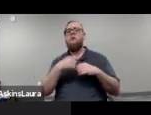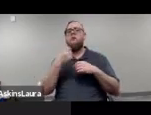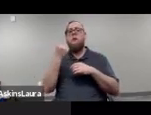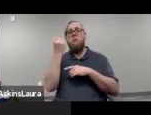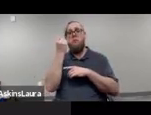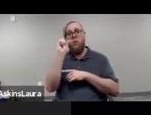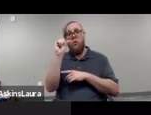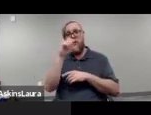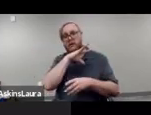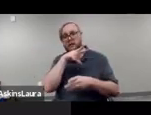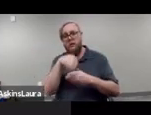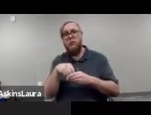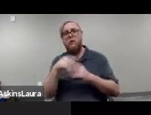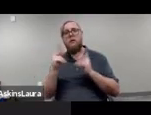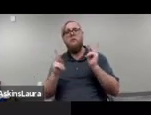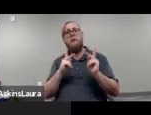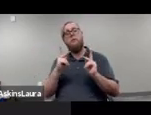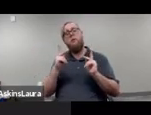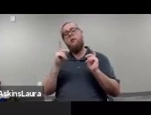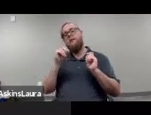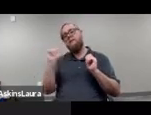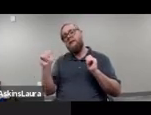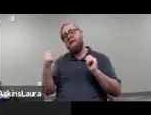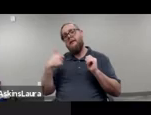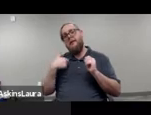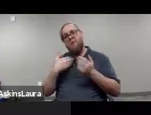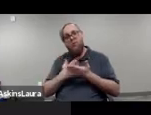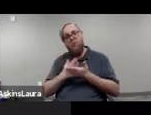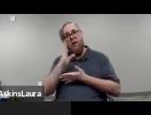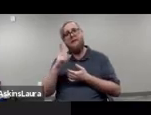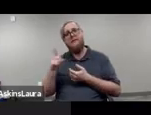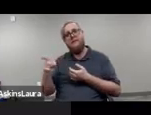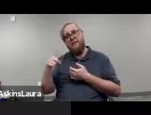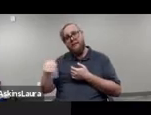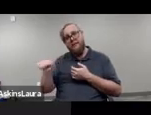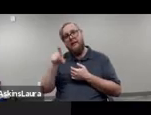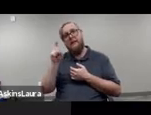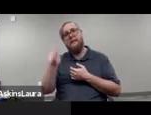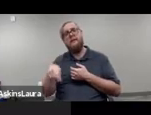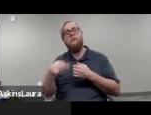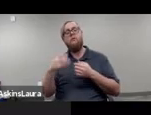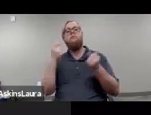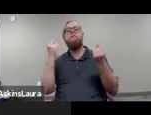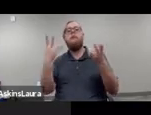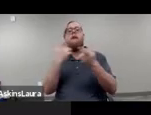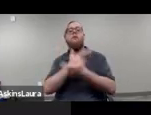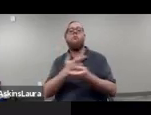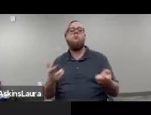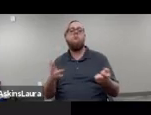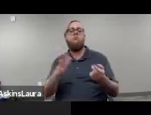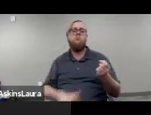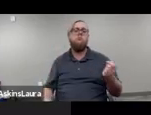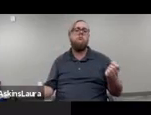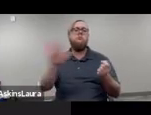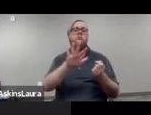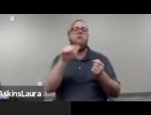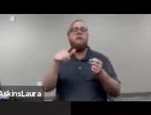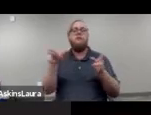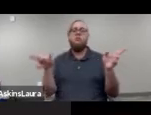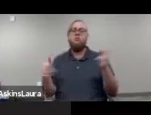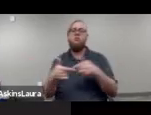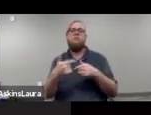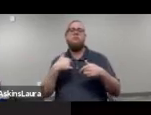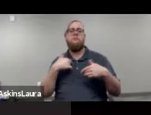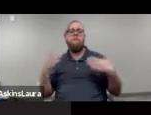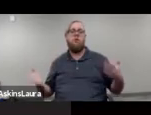including, right, to ensure that people with disabilities have rights that they need. So we have a lot of resources around the room that